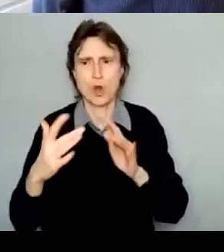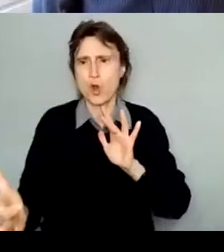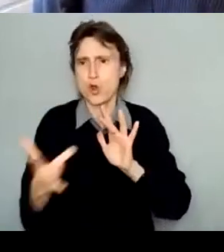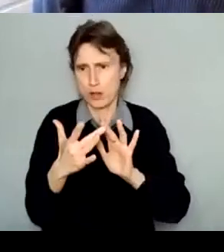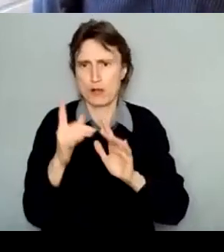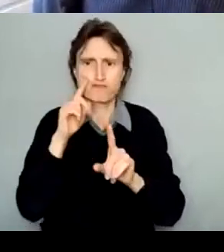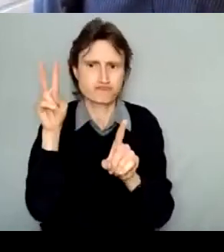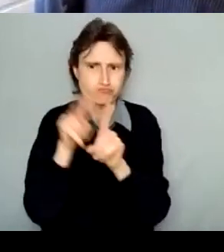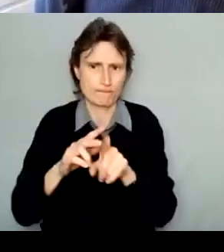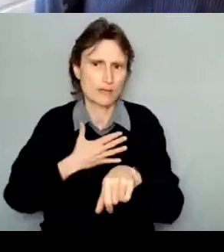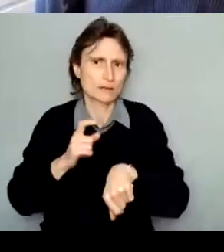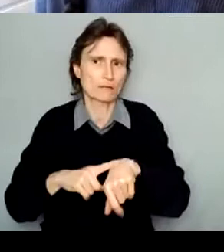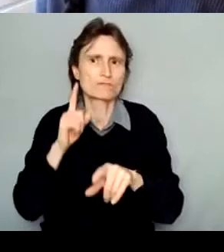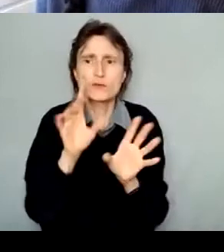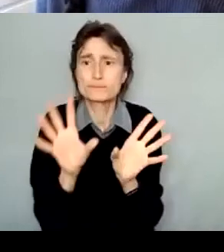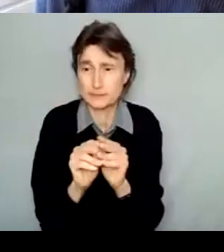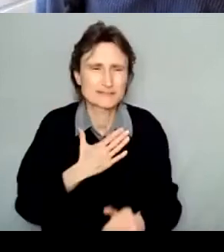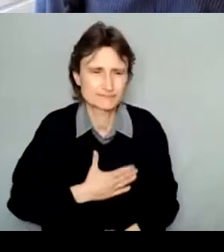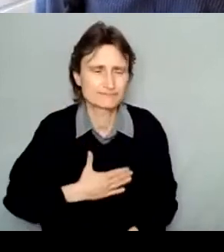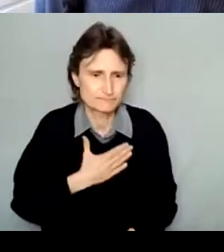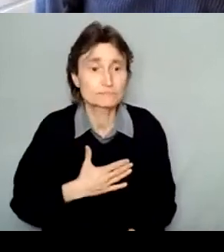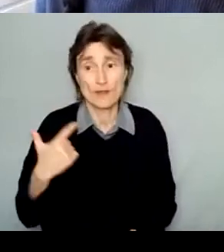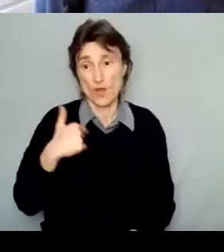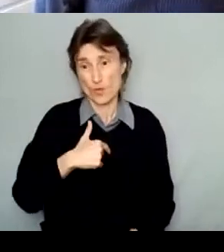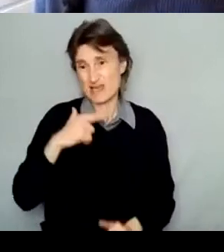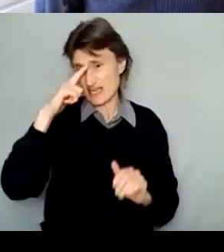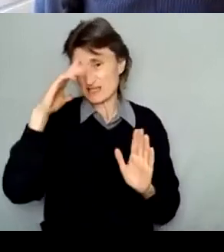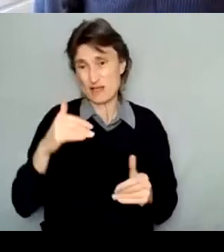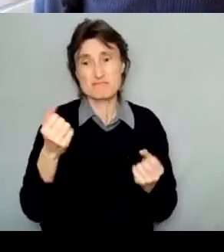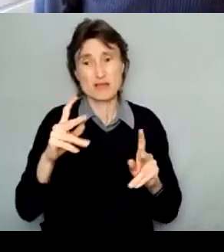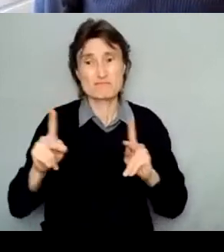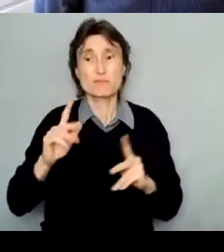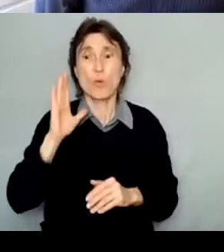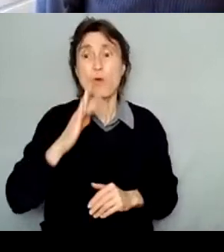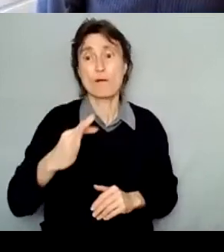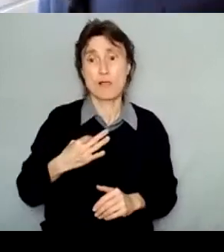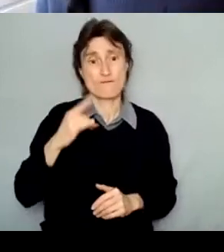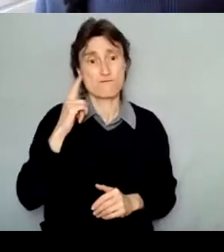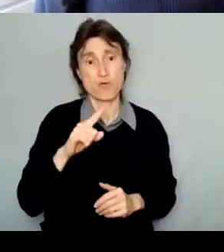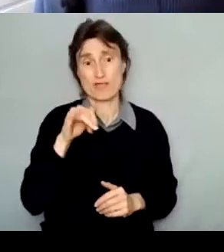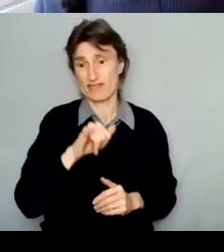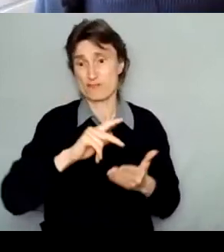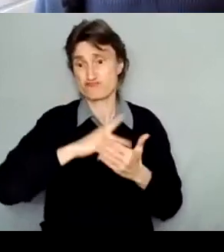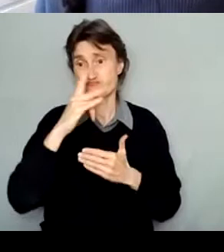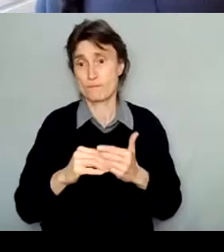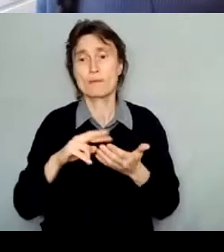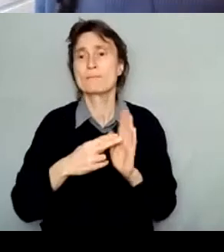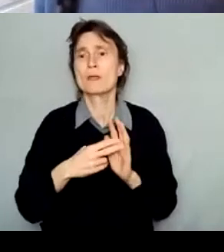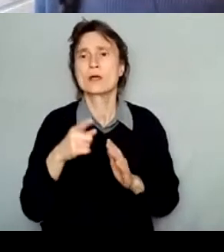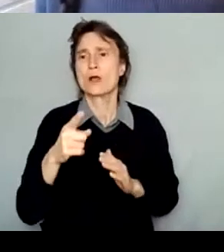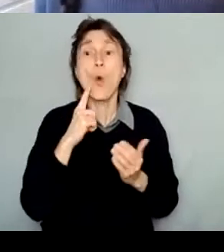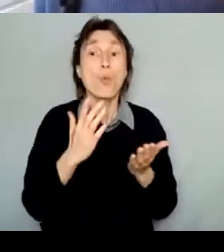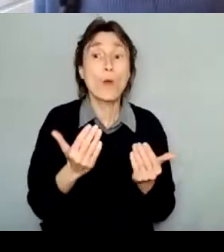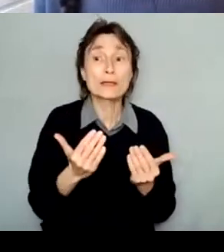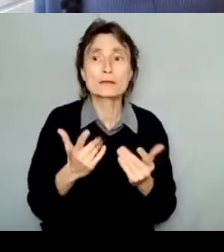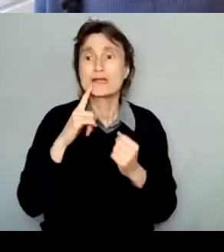We are expecting many applications to this program. Late submissions will not be accepted. Please review the deadline extension policy on our website